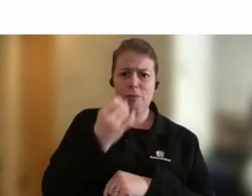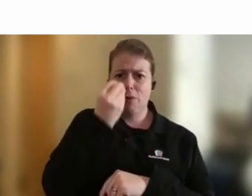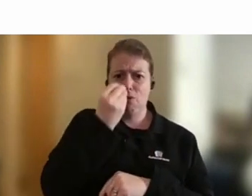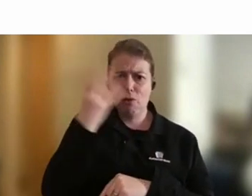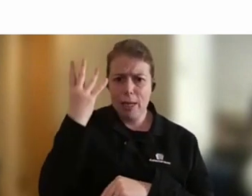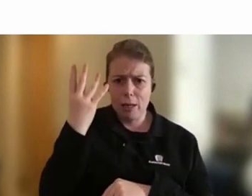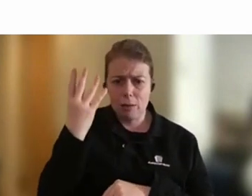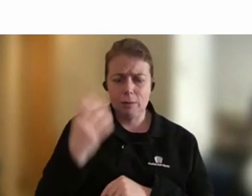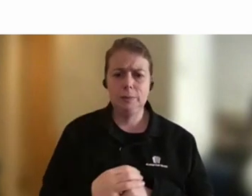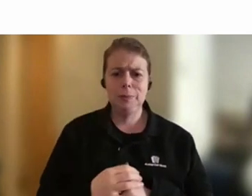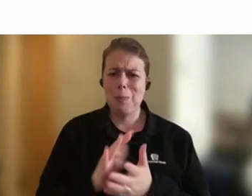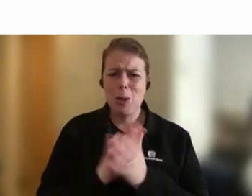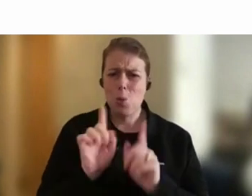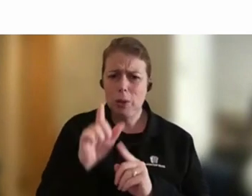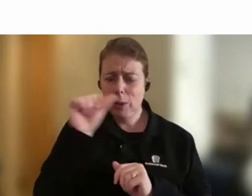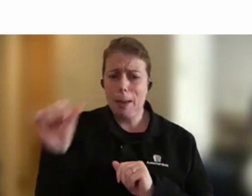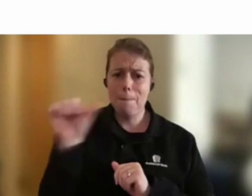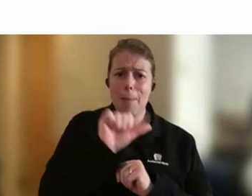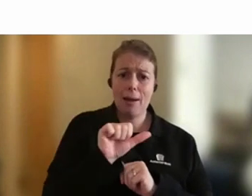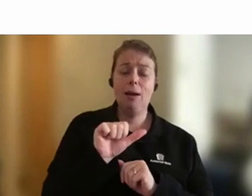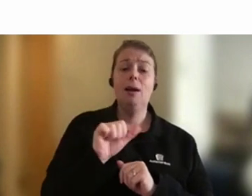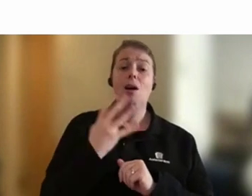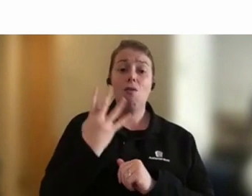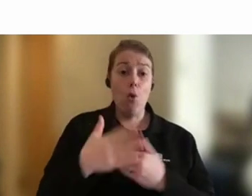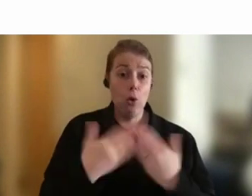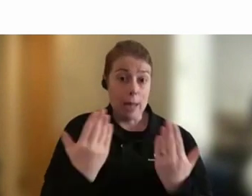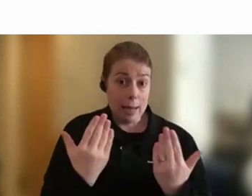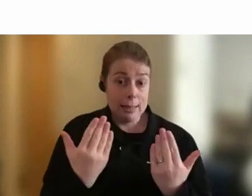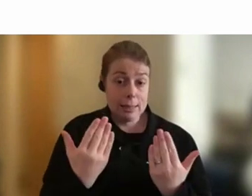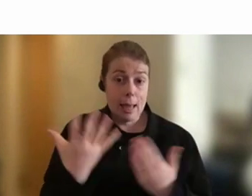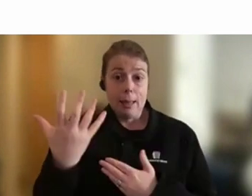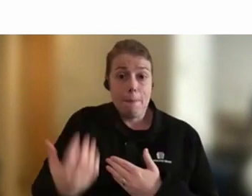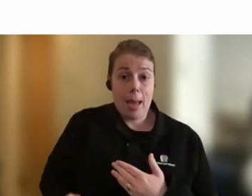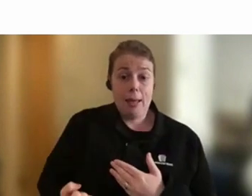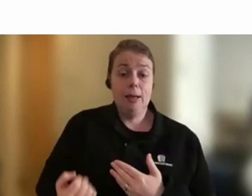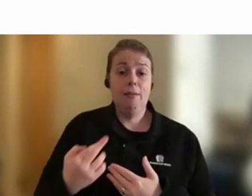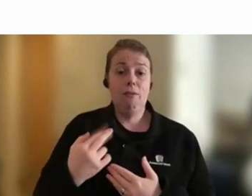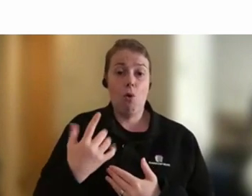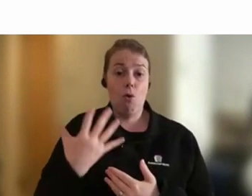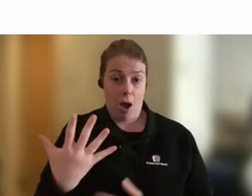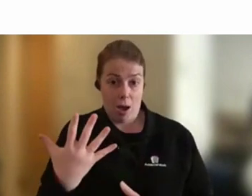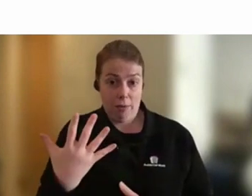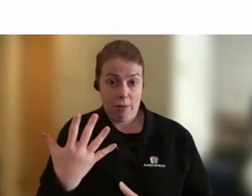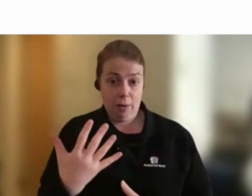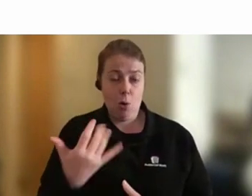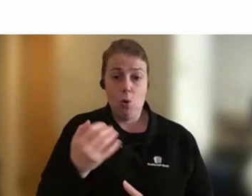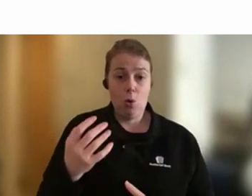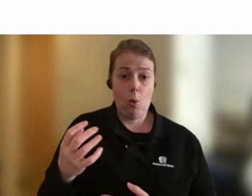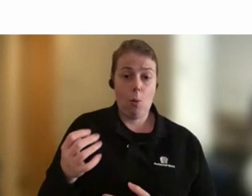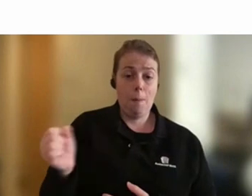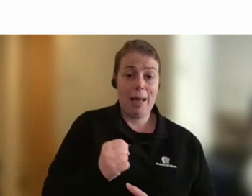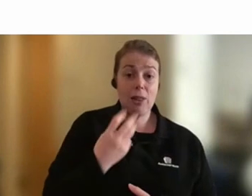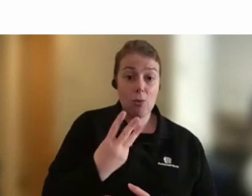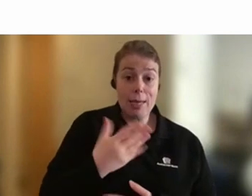meant was you could come back four days and be paid five. You could come back three days and be paid four. And this was to encourage more men to take